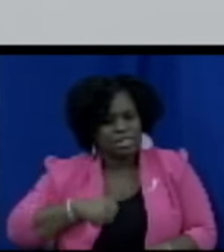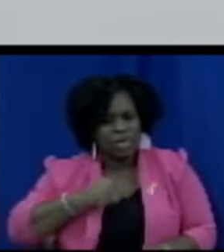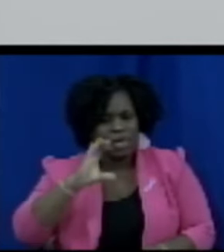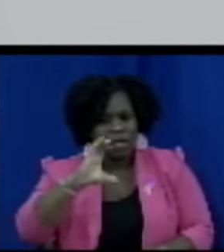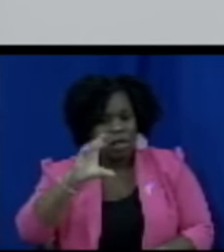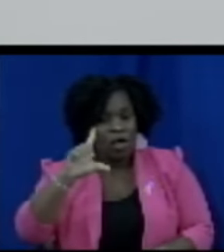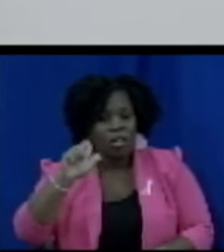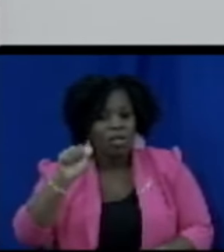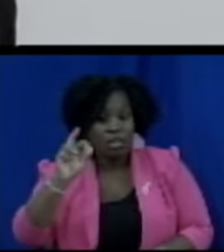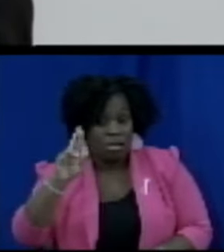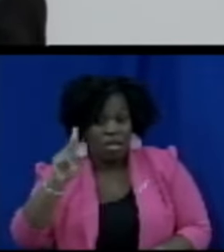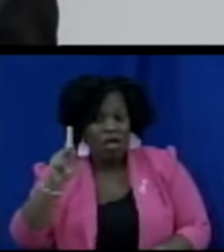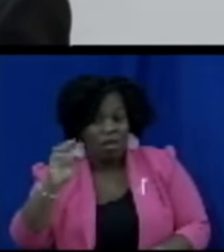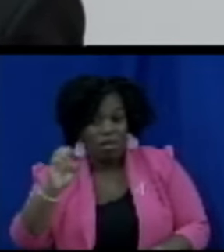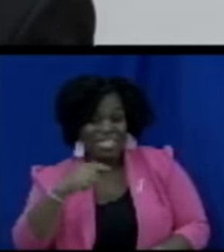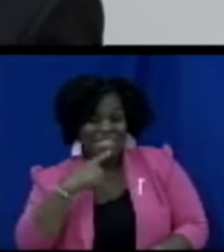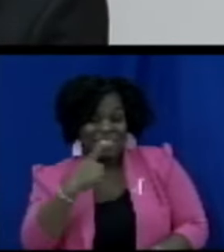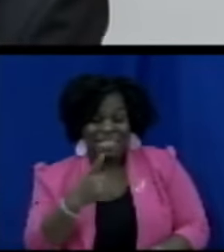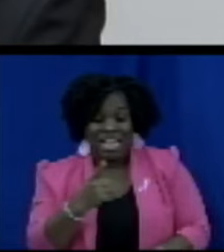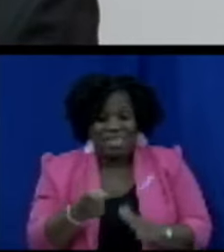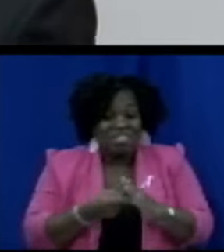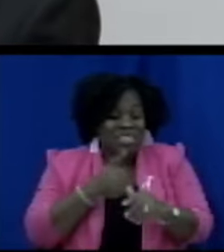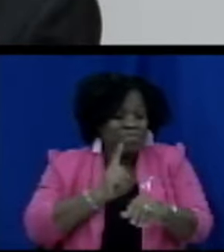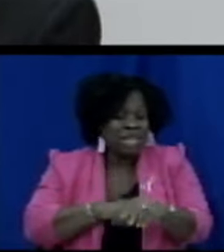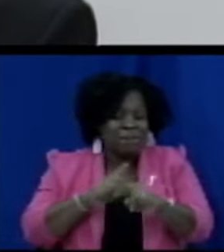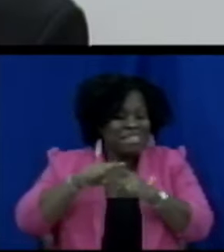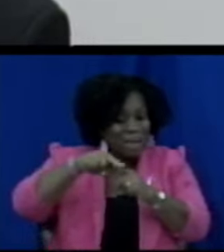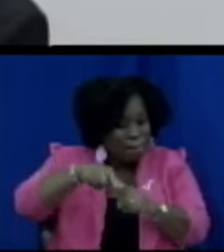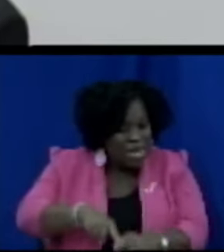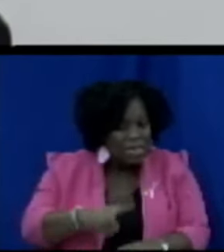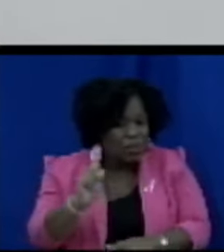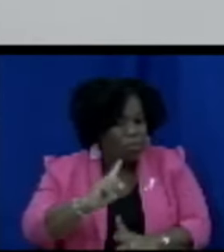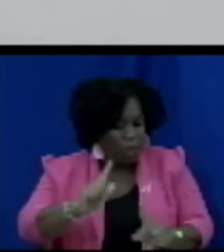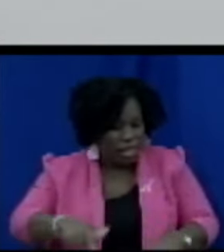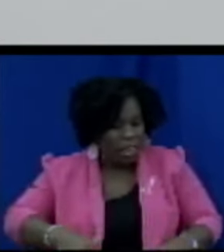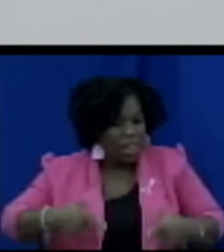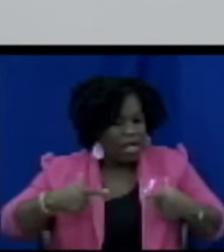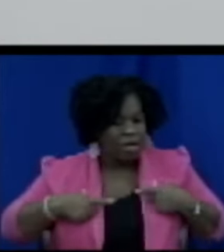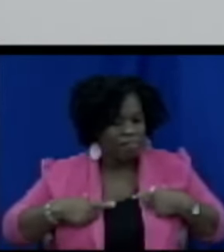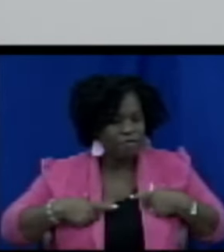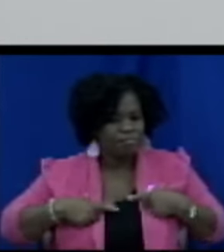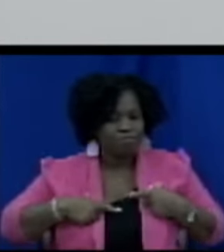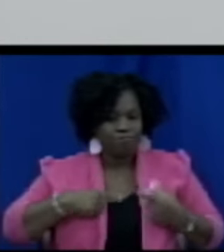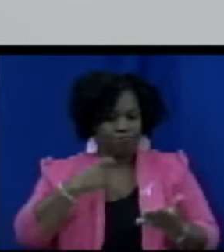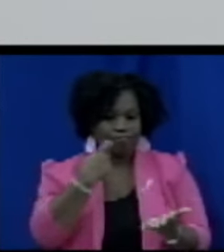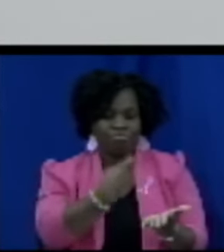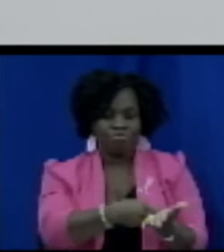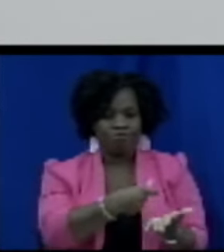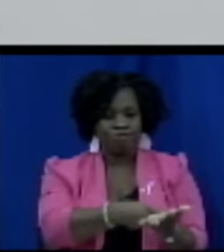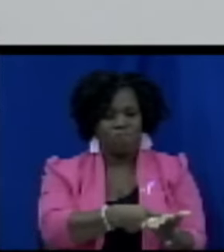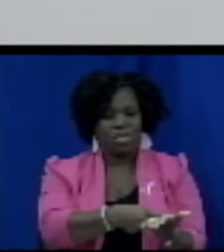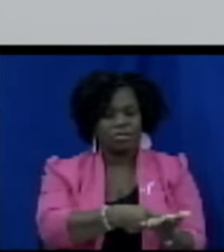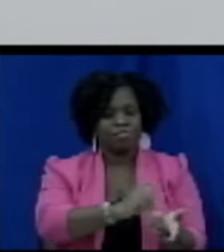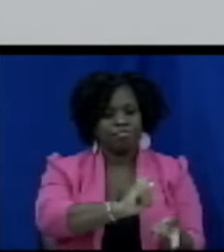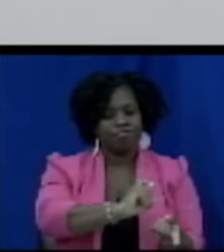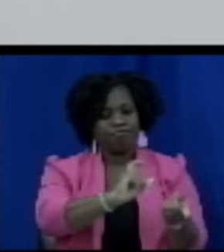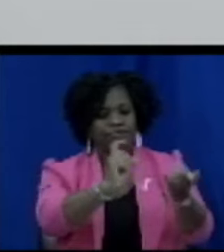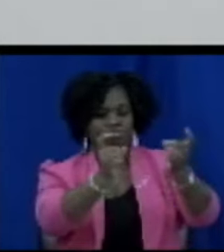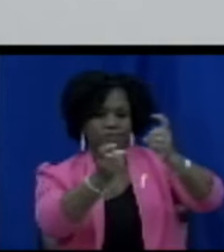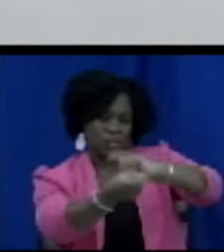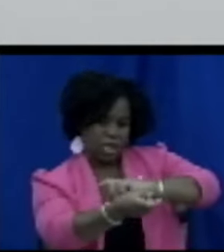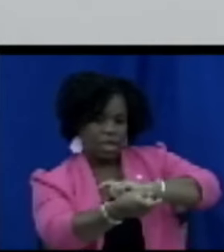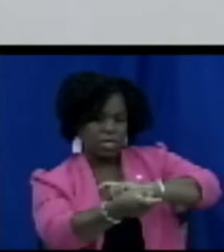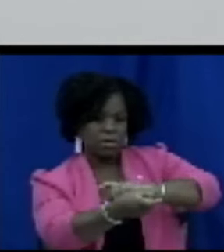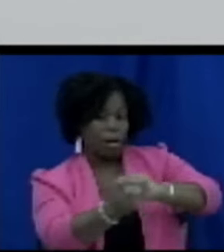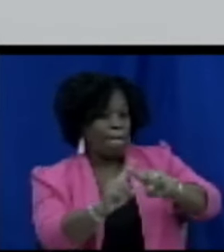accordingly based on where you are rural parts or town but the list outlines the maximum